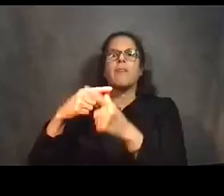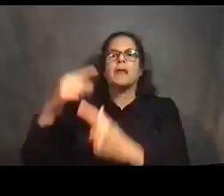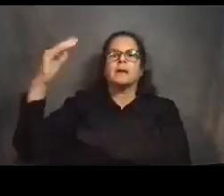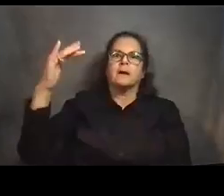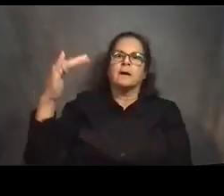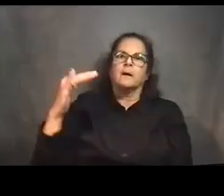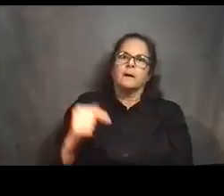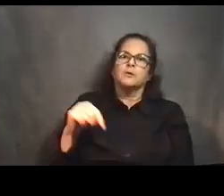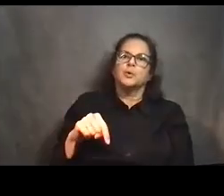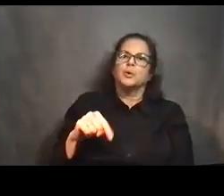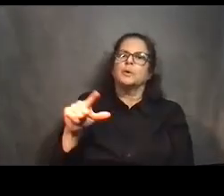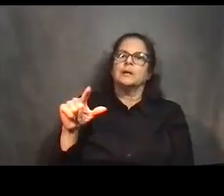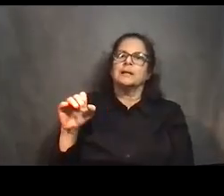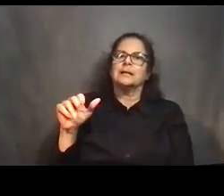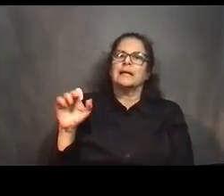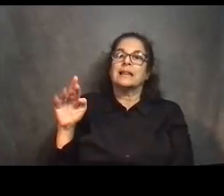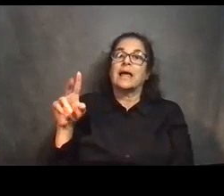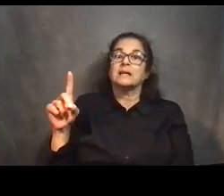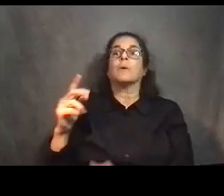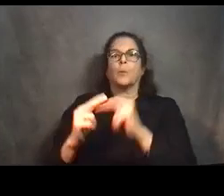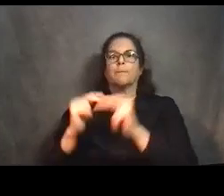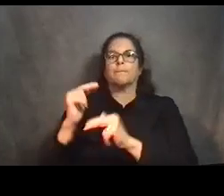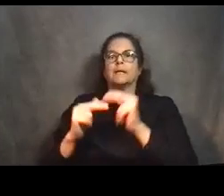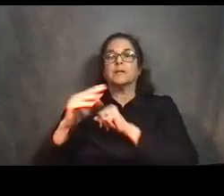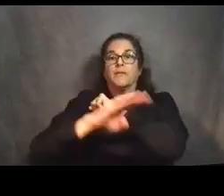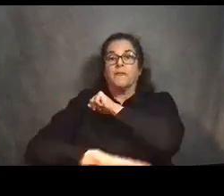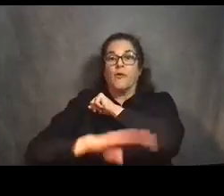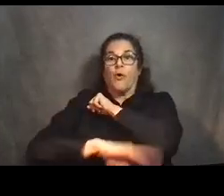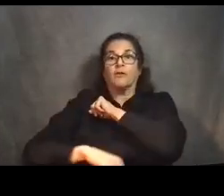starting here in the fall. Next slide, please.